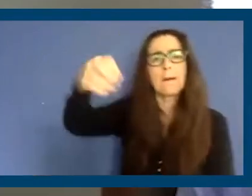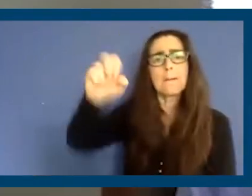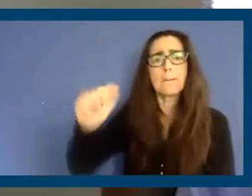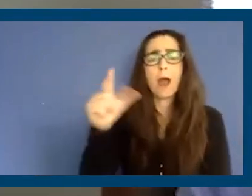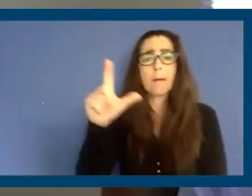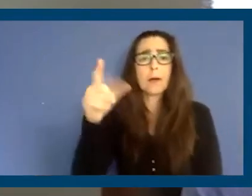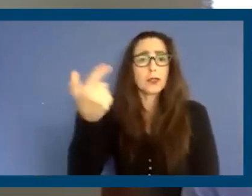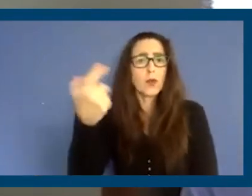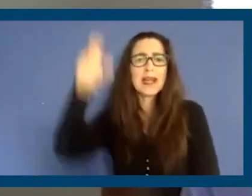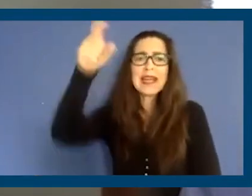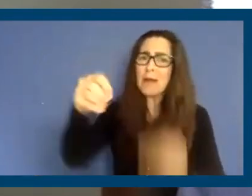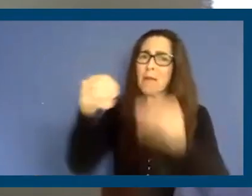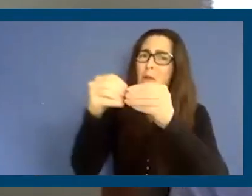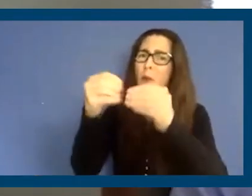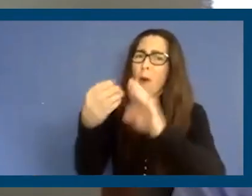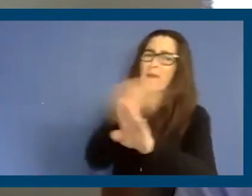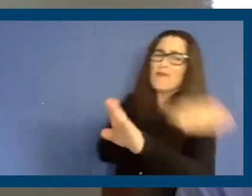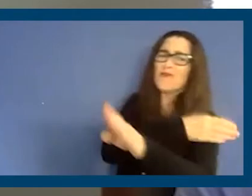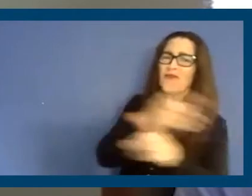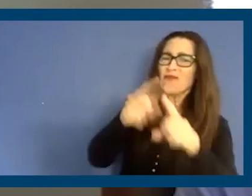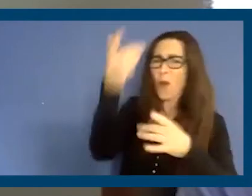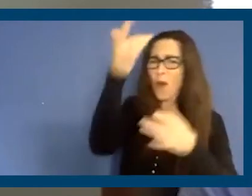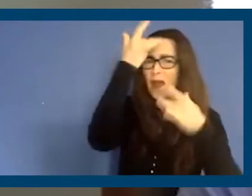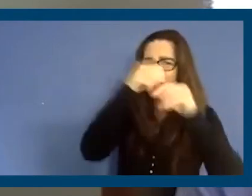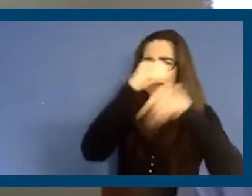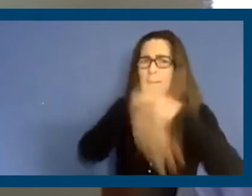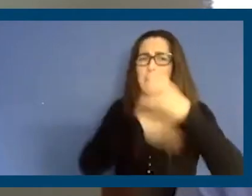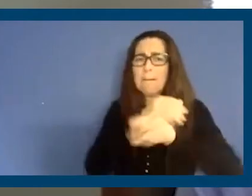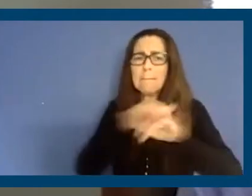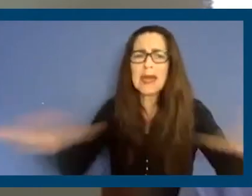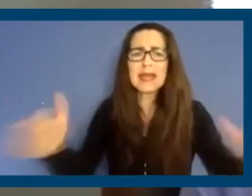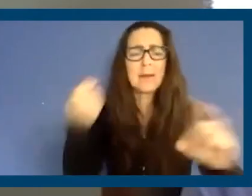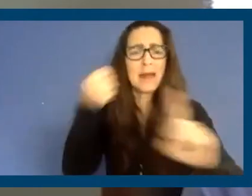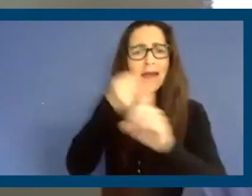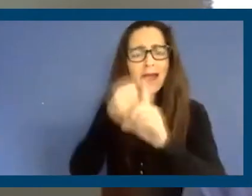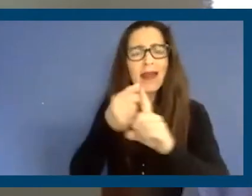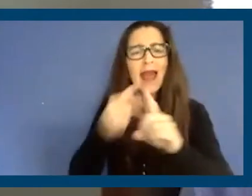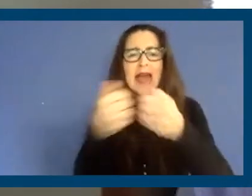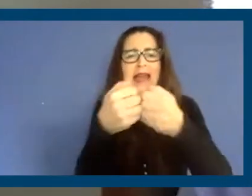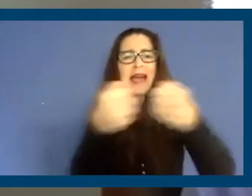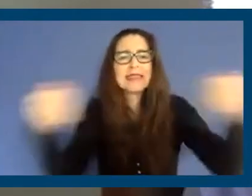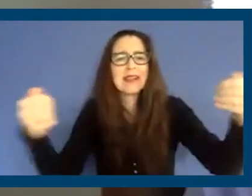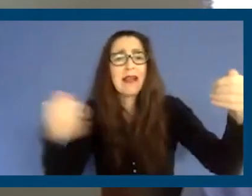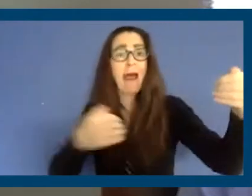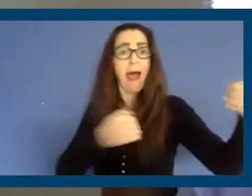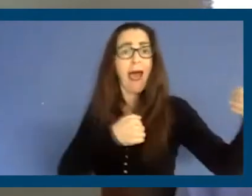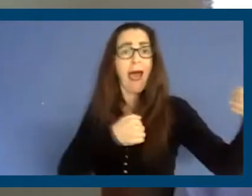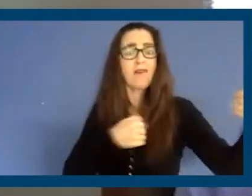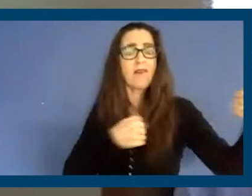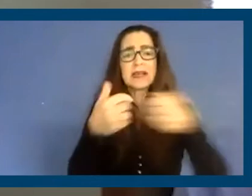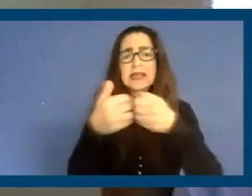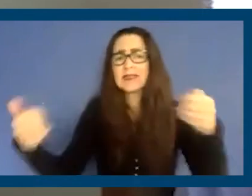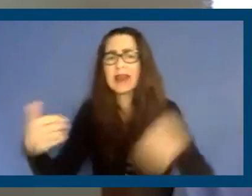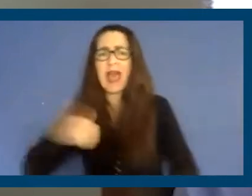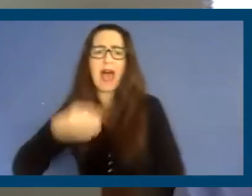than ever before. Even before the pandemic hit, we had such a divide between the haves and the have-nots, and we are